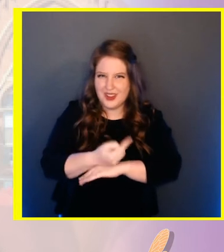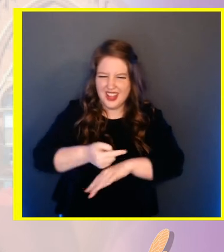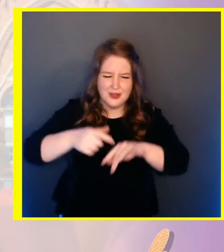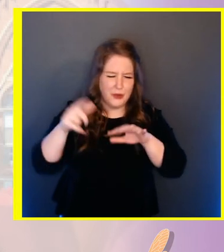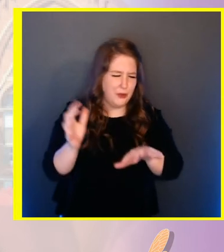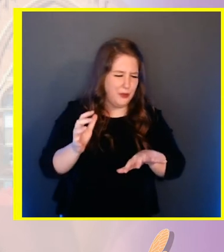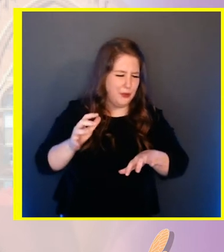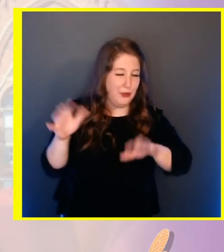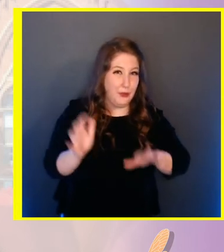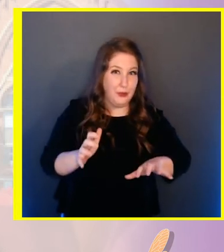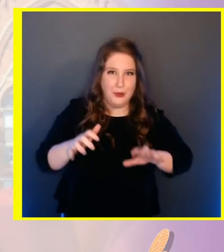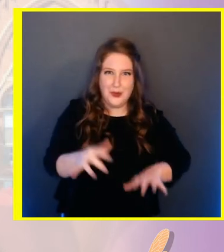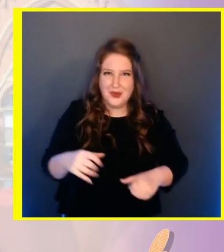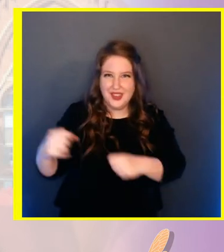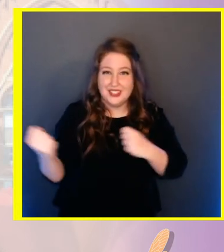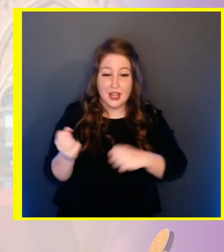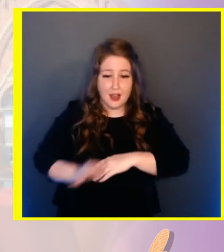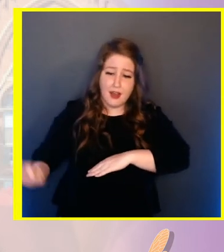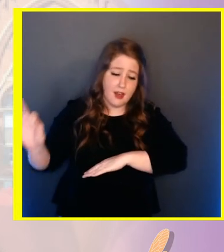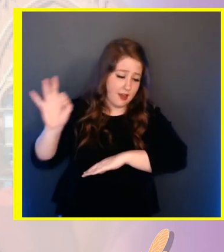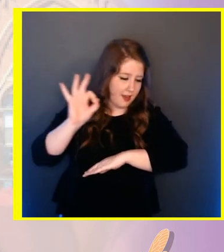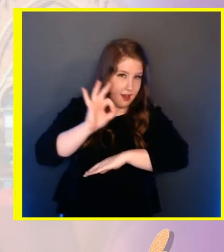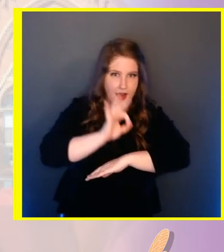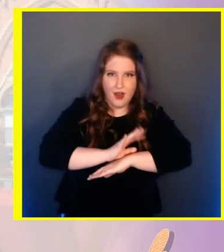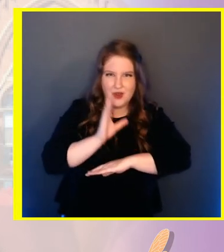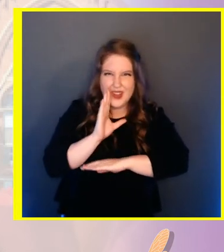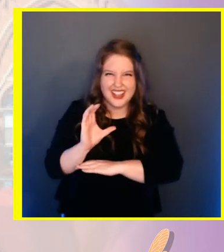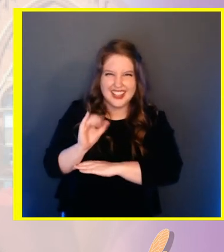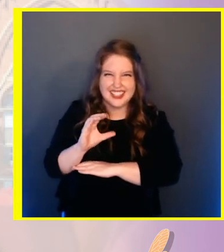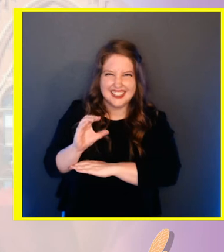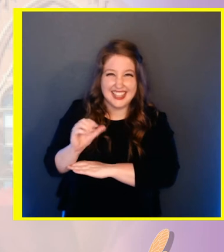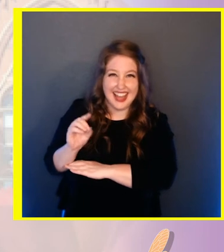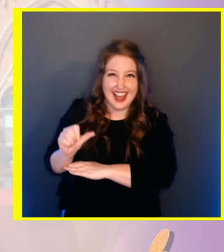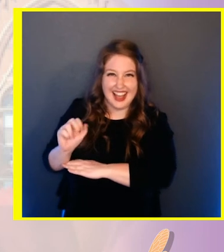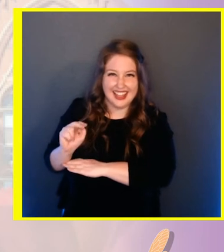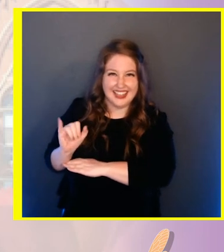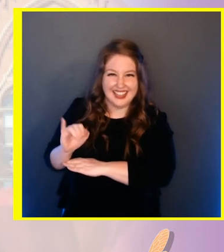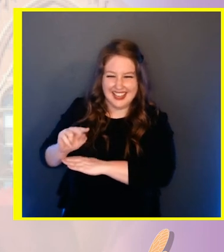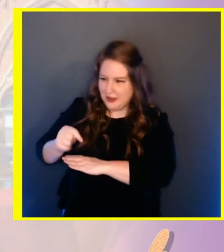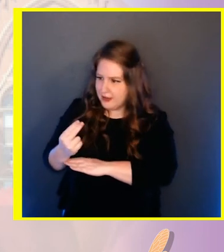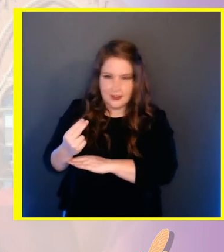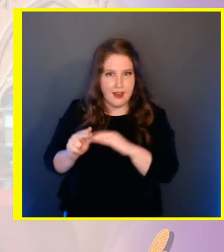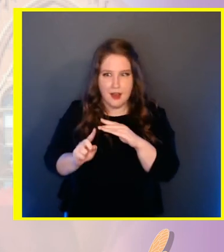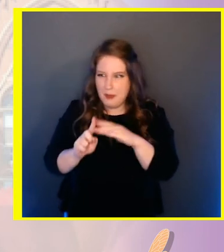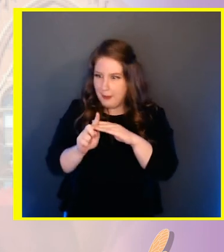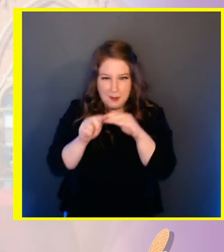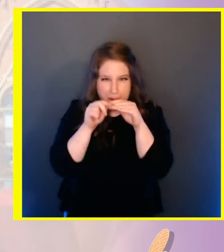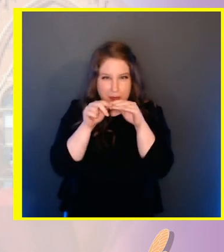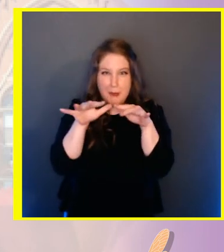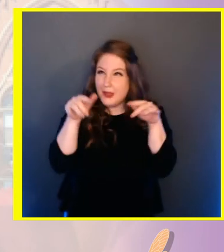After a day that we've had a nice heavy rain, if you go out right after sundown, you will start seeing little cicada nymphs